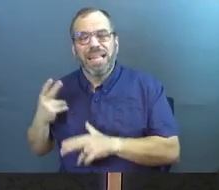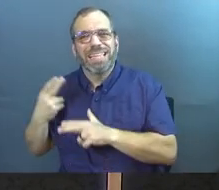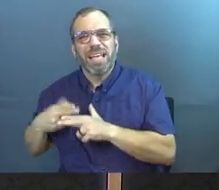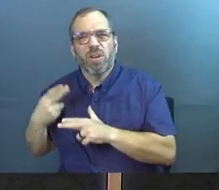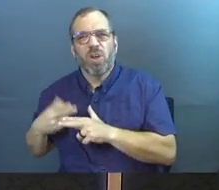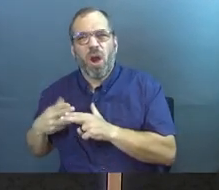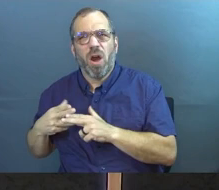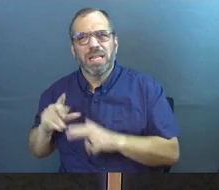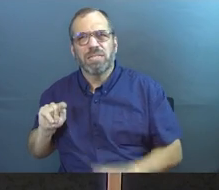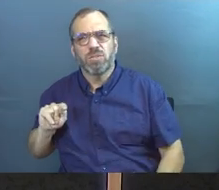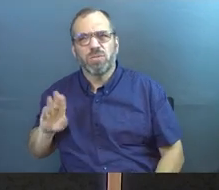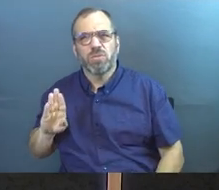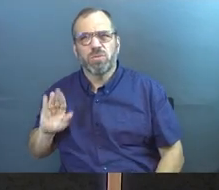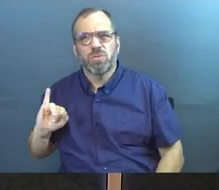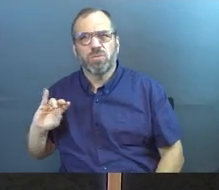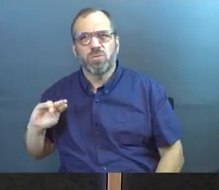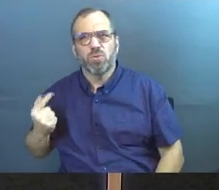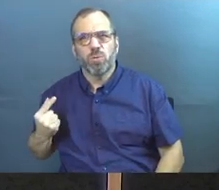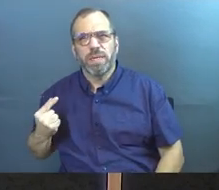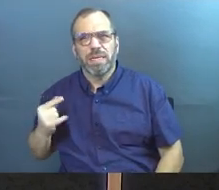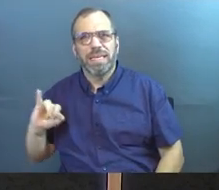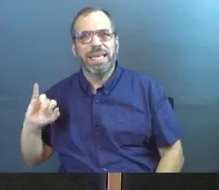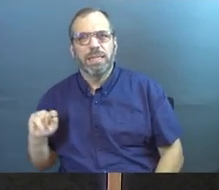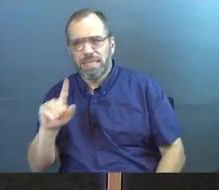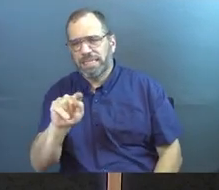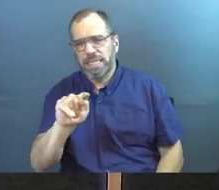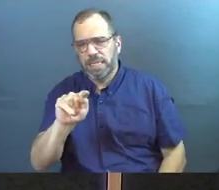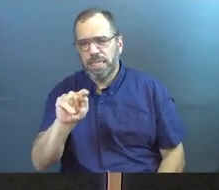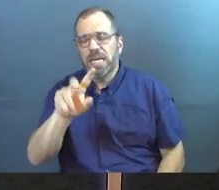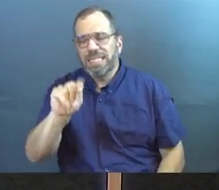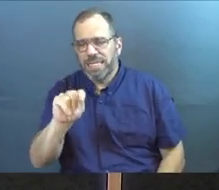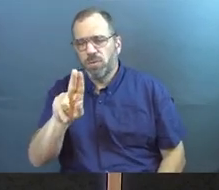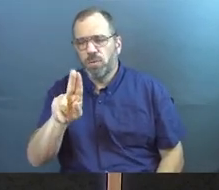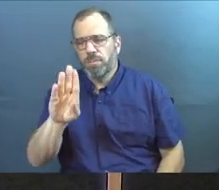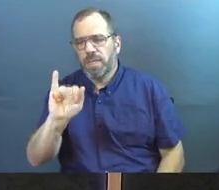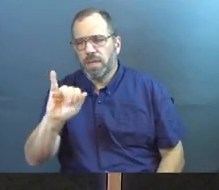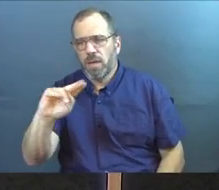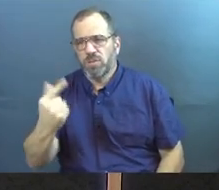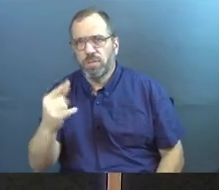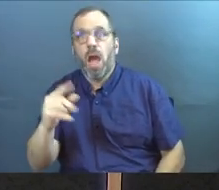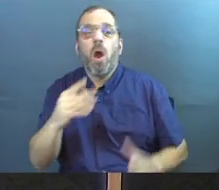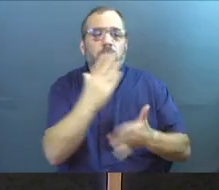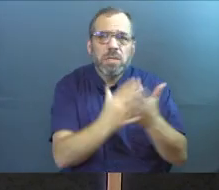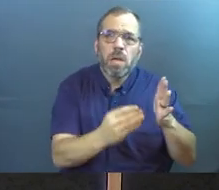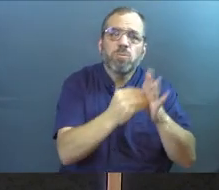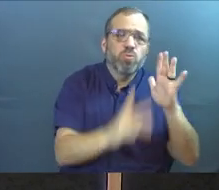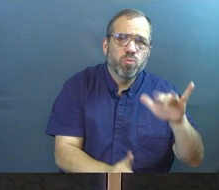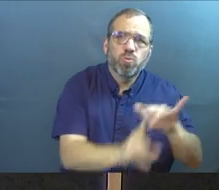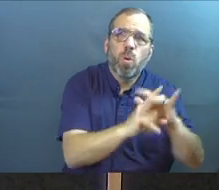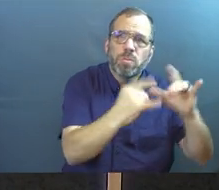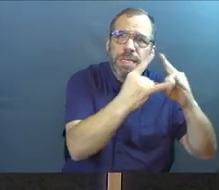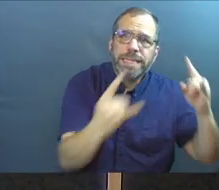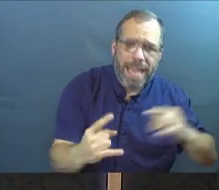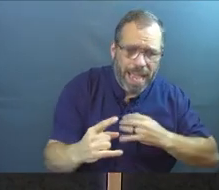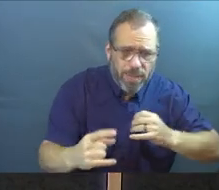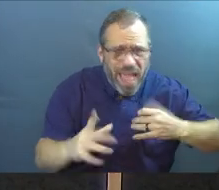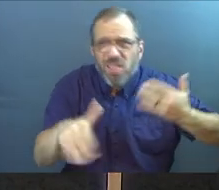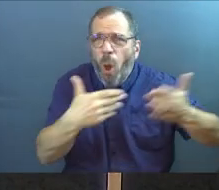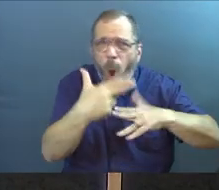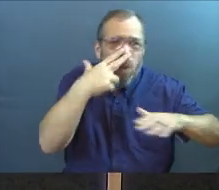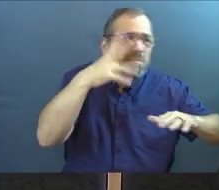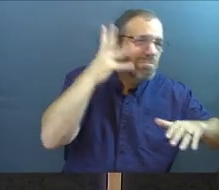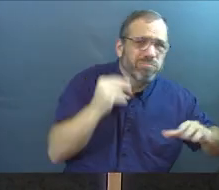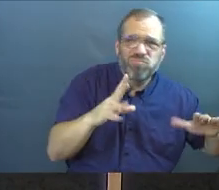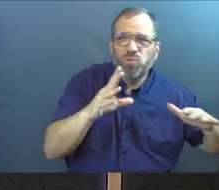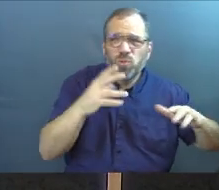they call it tubing it, tubing it. Where some of the students will come to camp, and they'll do the whole